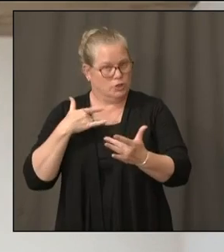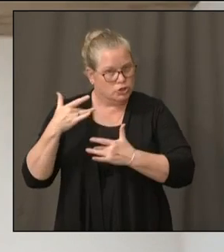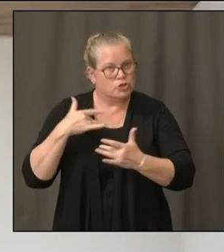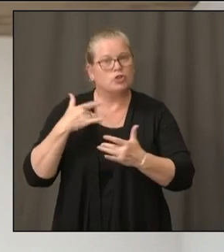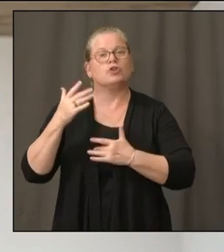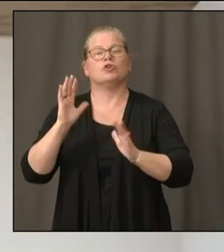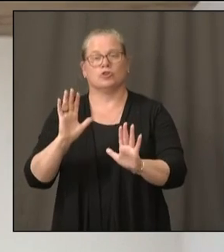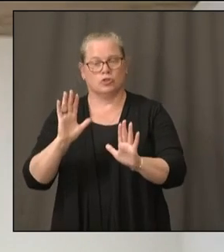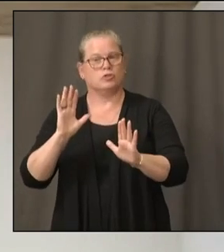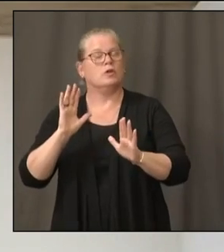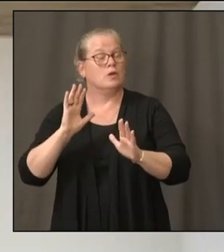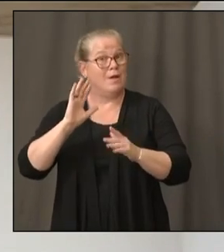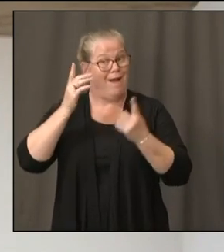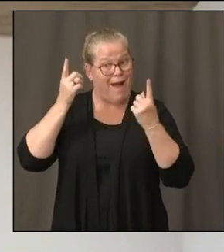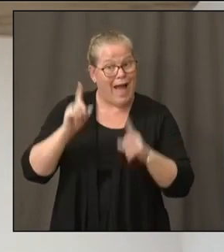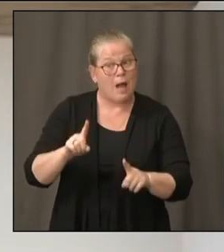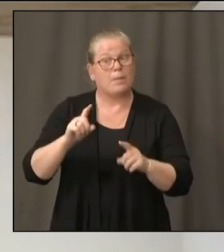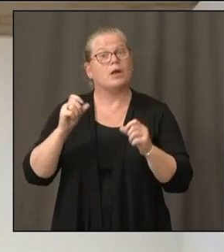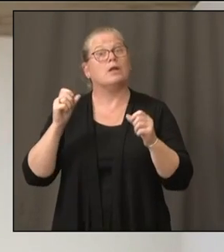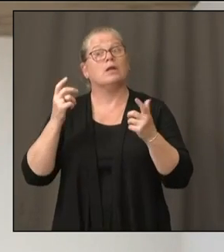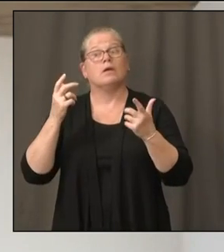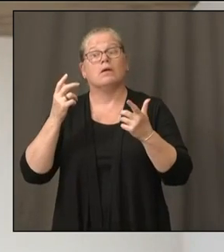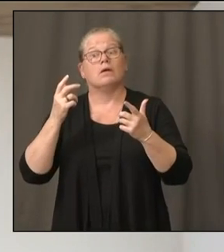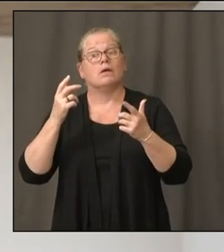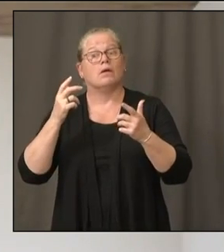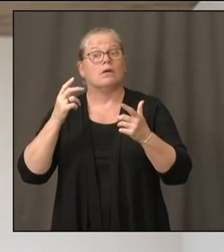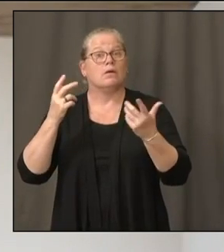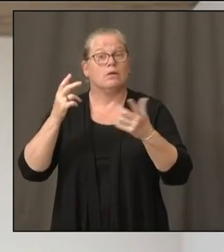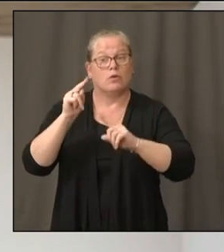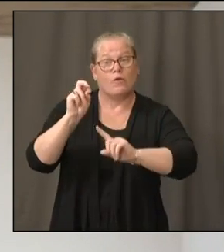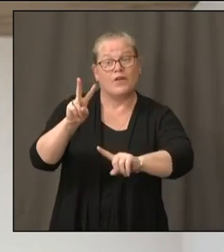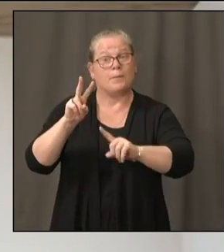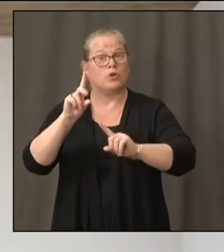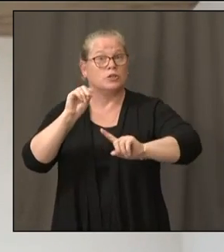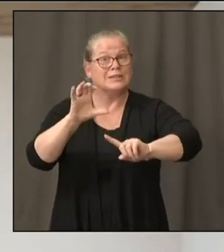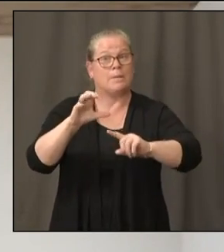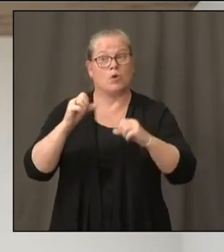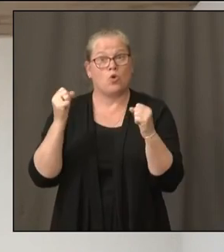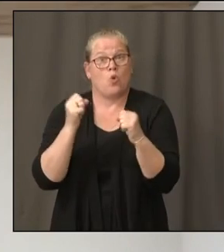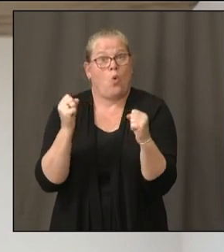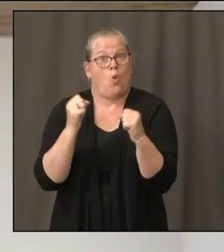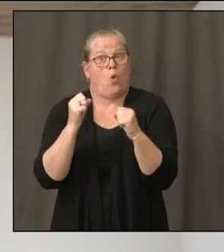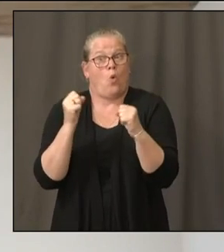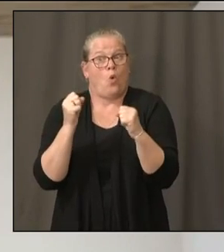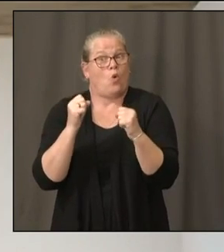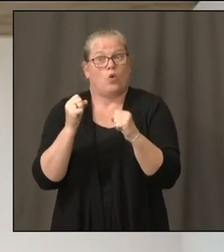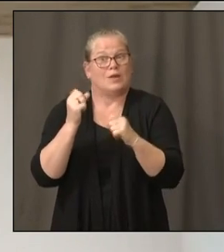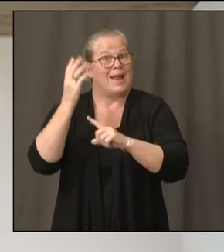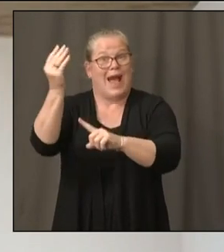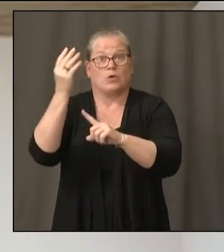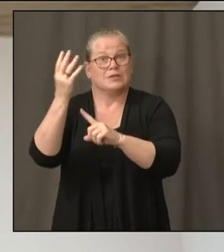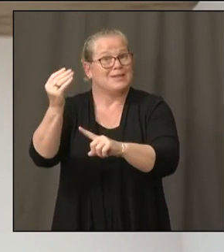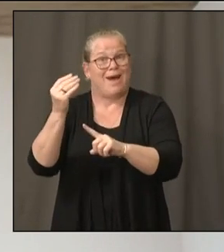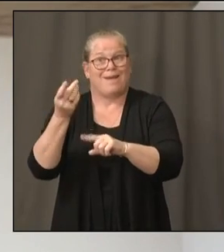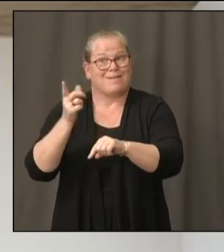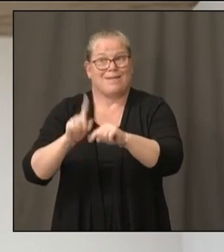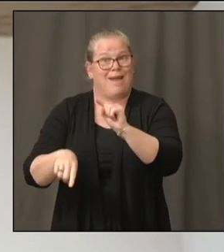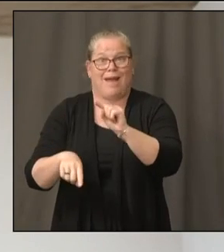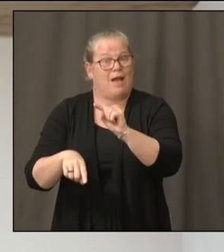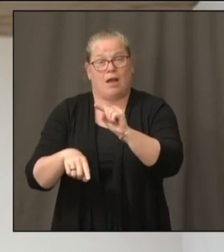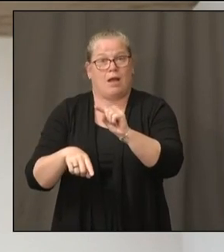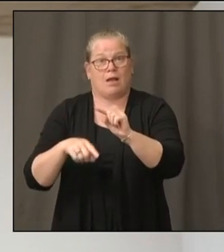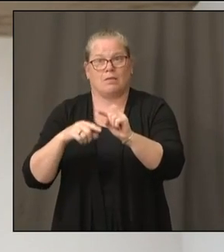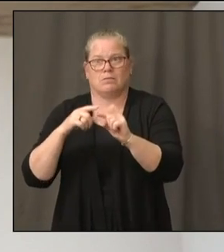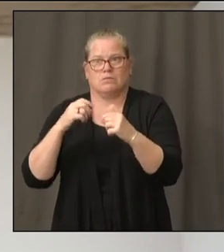when the weather gets colder. And we're not able to, all of us are not able to spend as much time outdoors as we currently are.